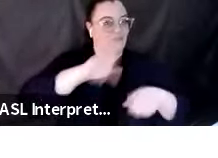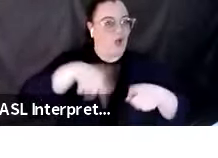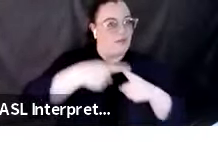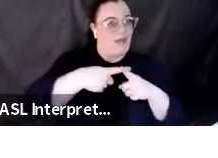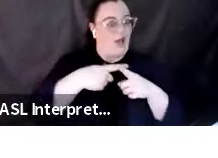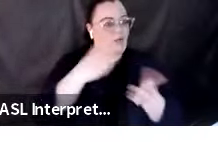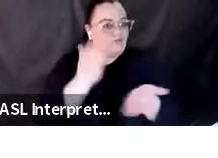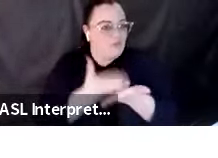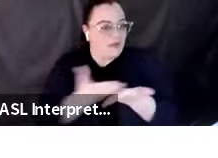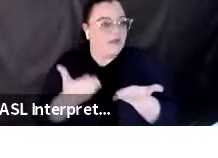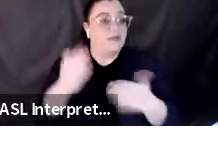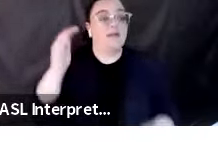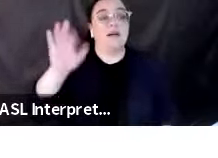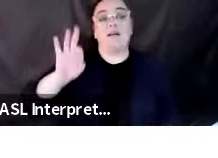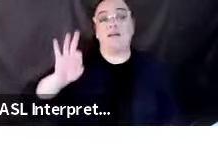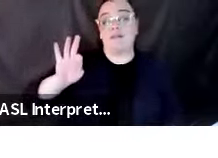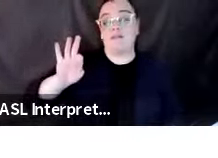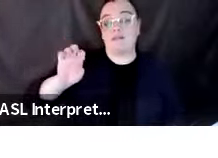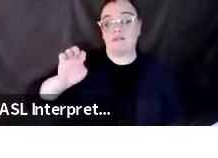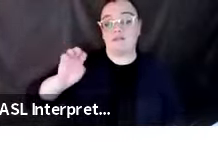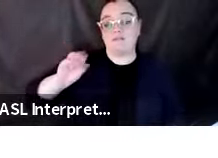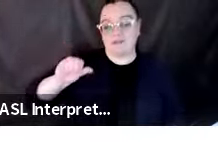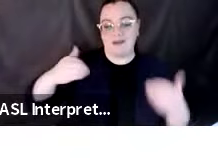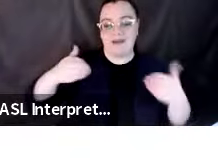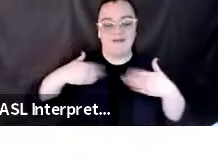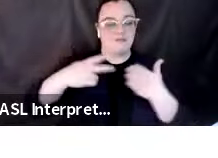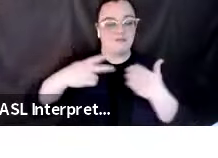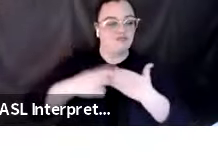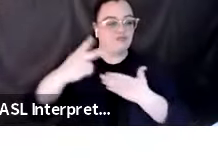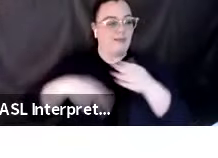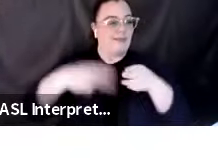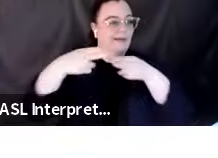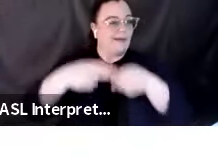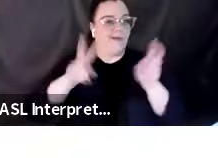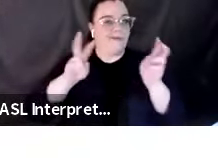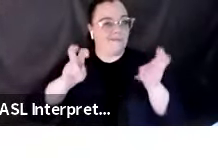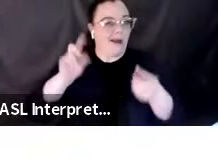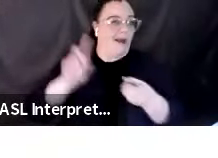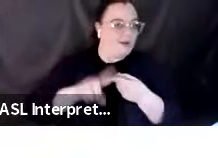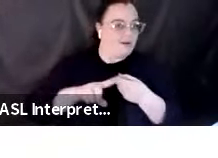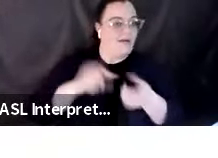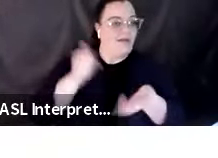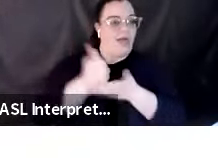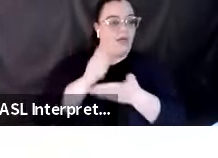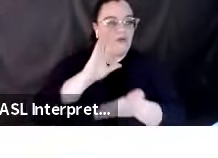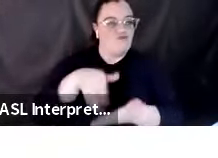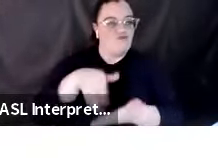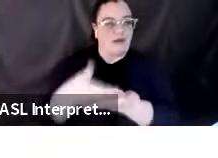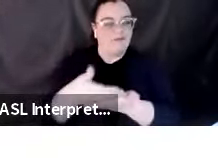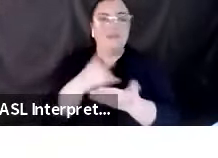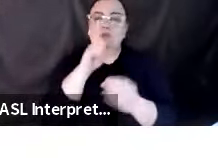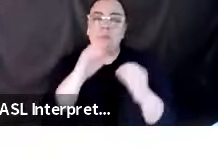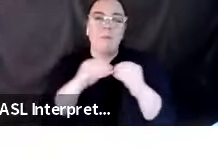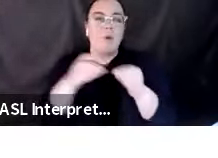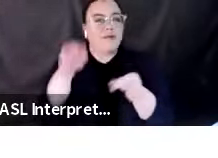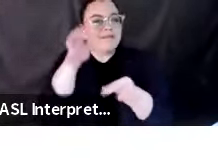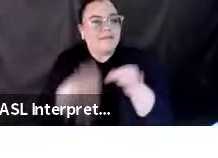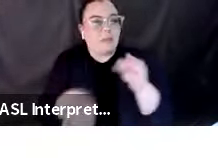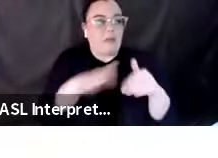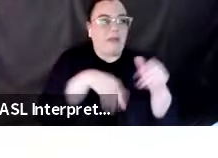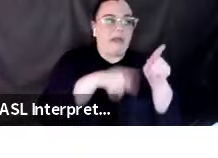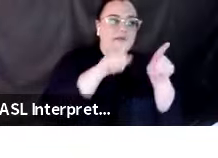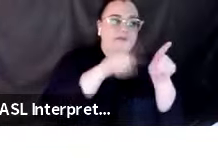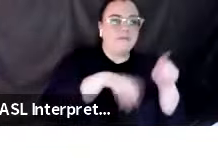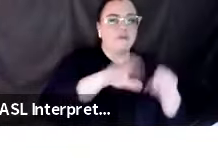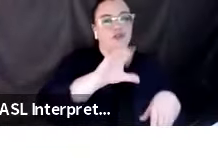program called Until Help Arrives, a bit simpler perhaps than cert, but you do learn some really key